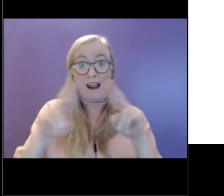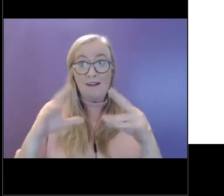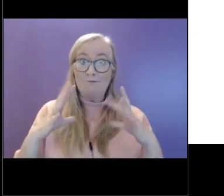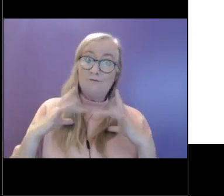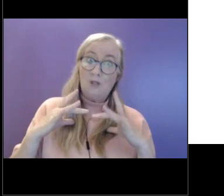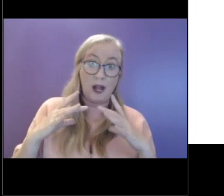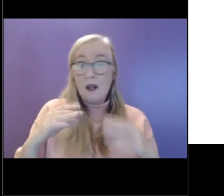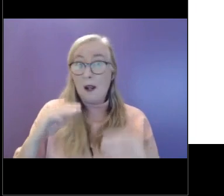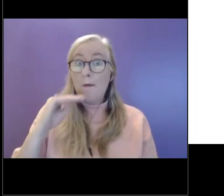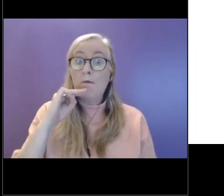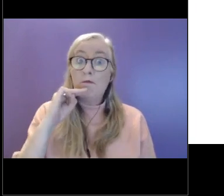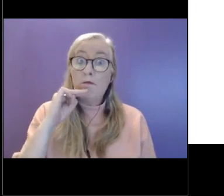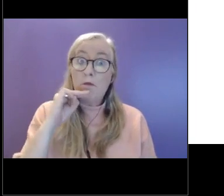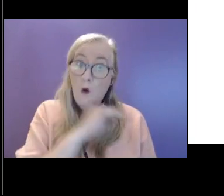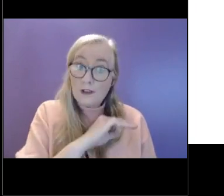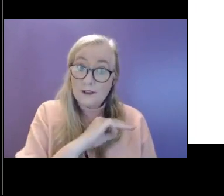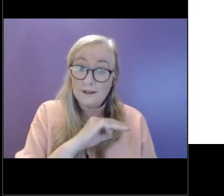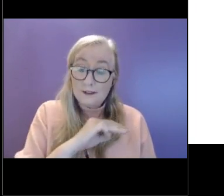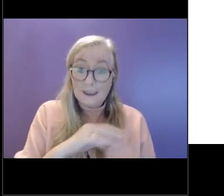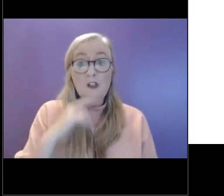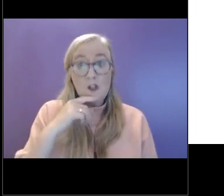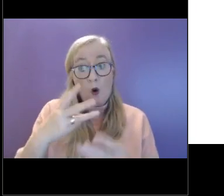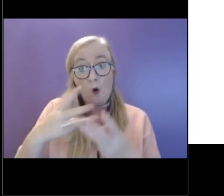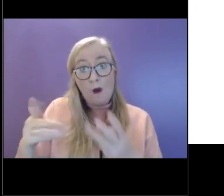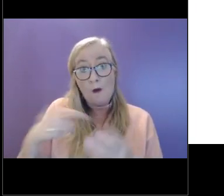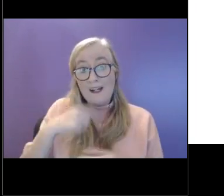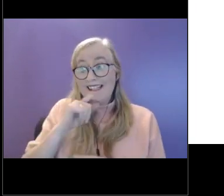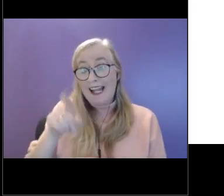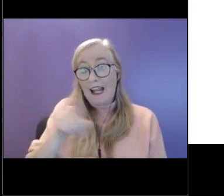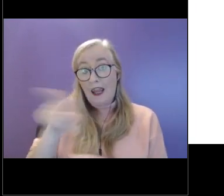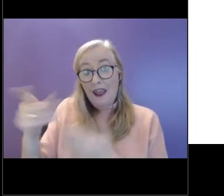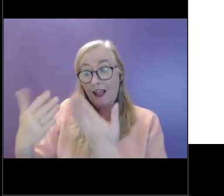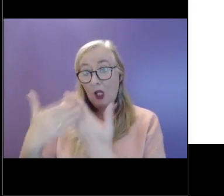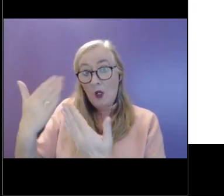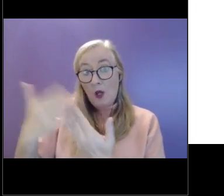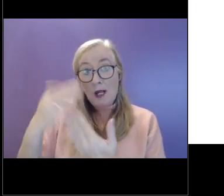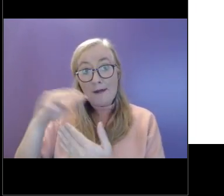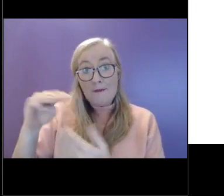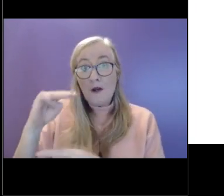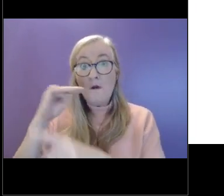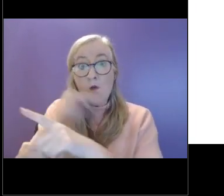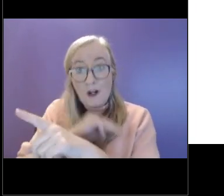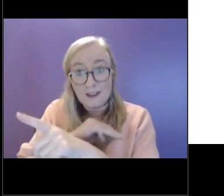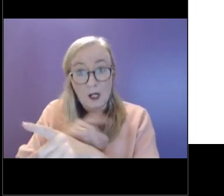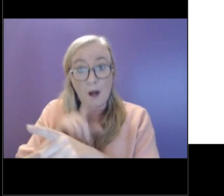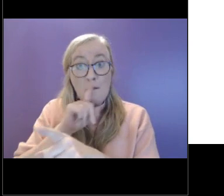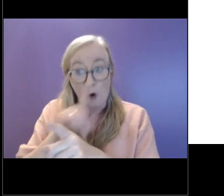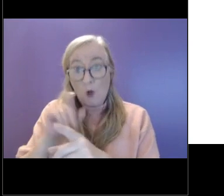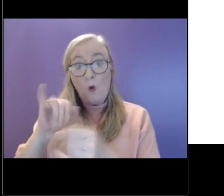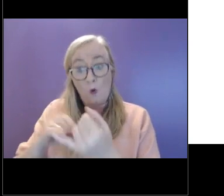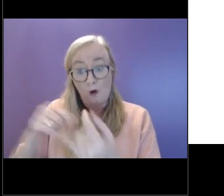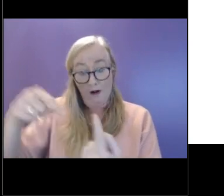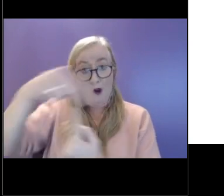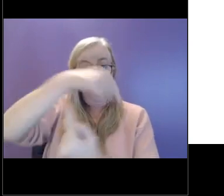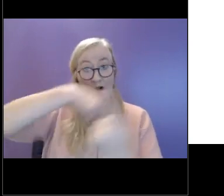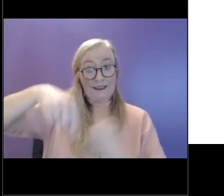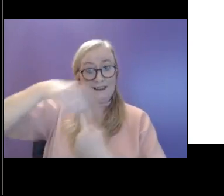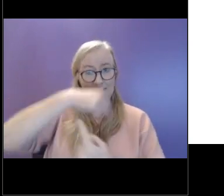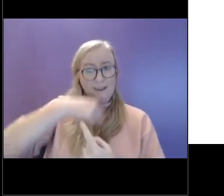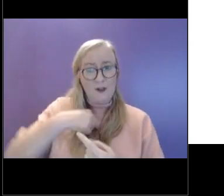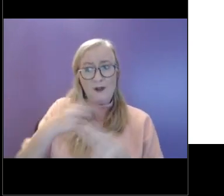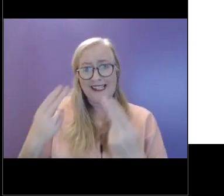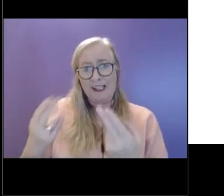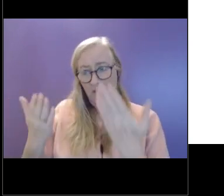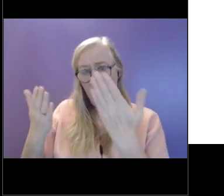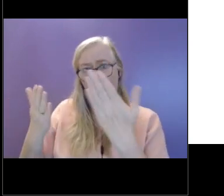essential and we would talk to young people about it being essential. We really think it's important that the people around them are also letting them know that by showing them